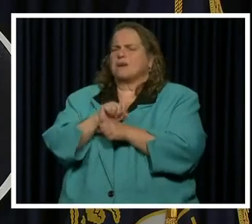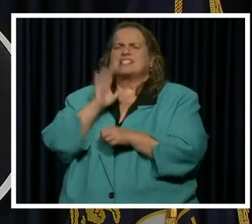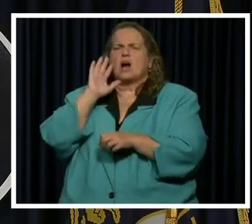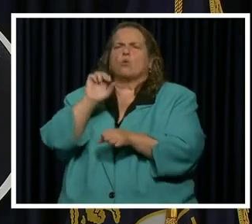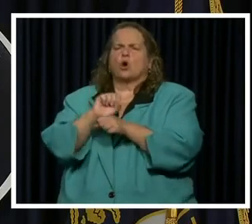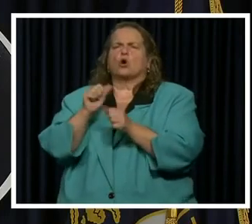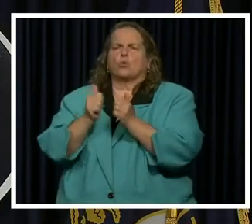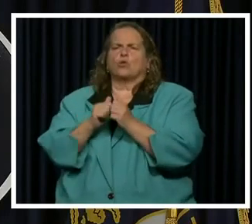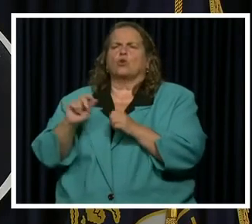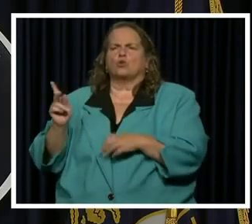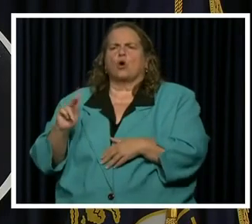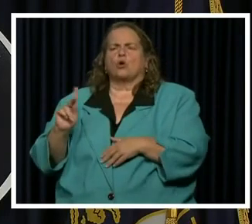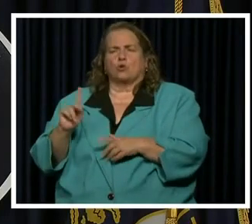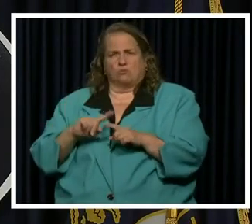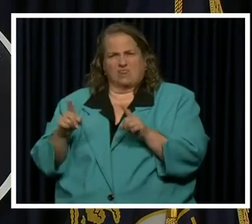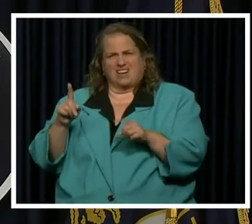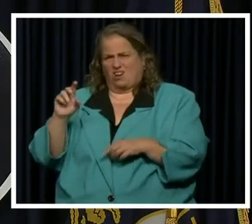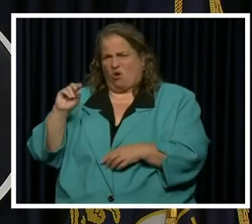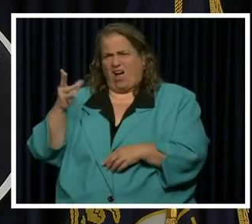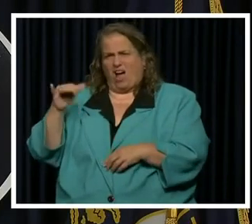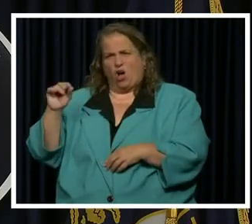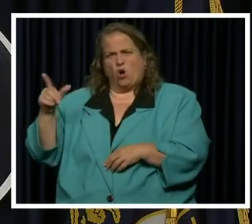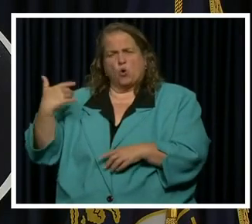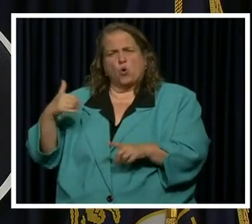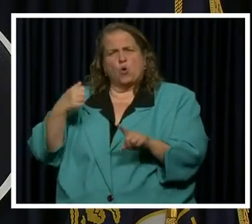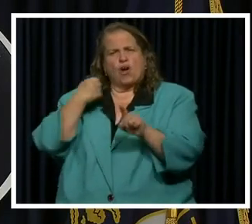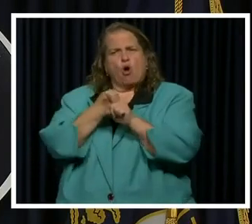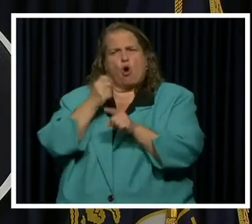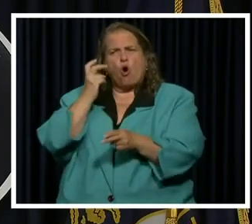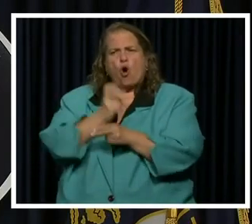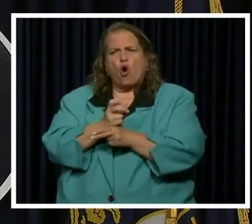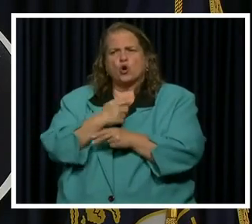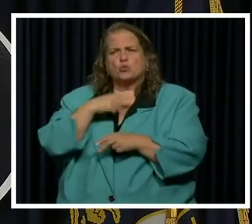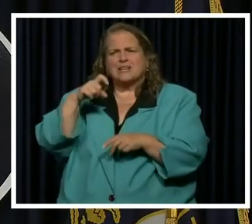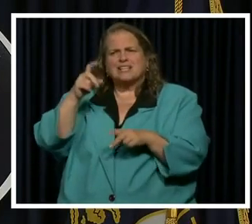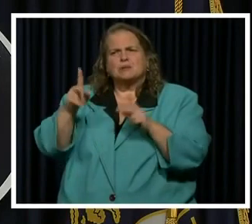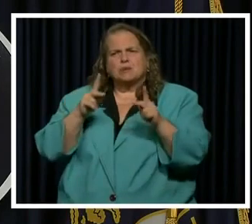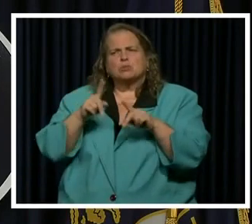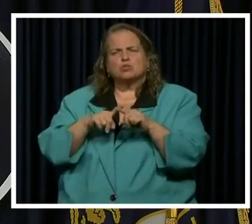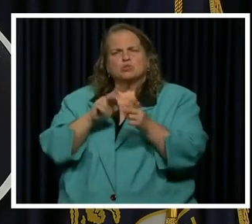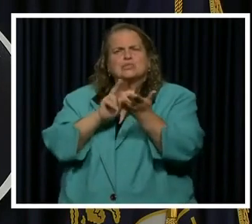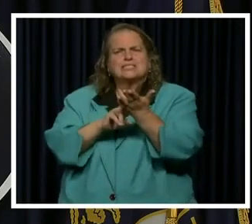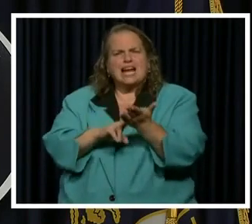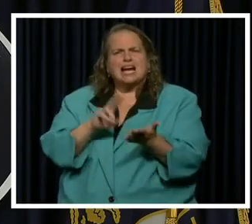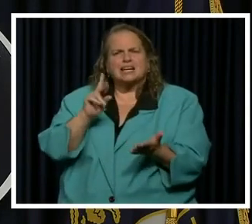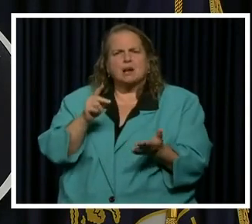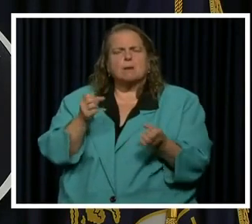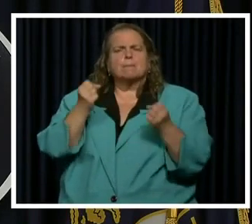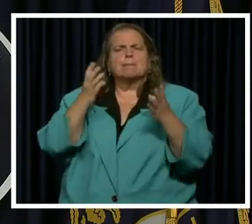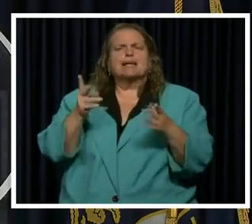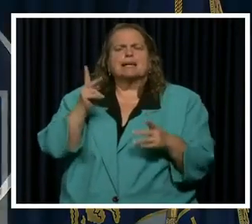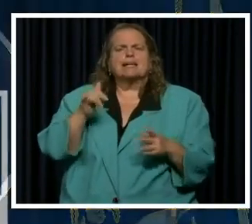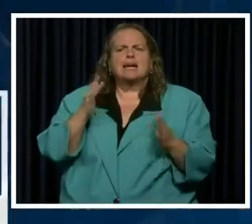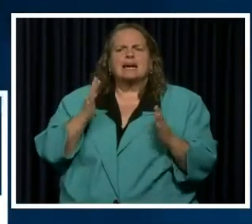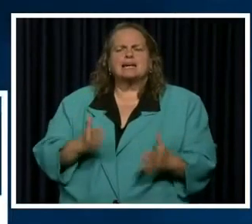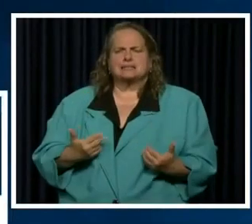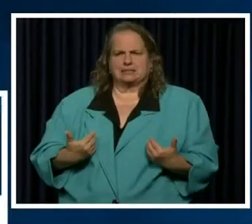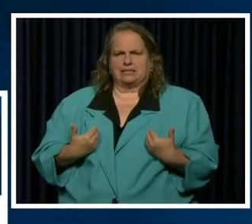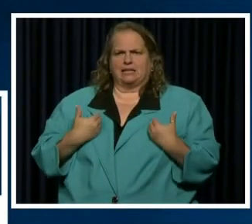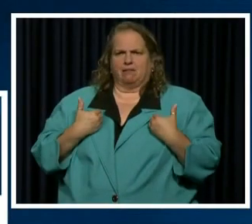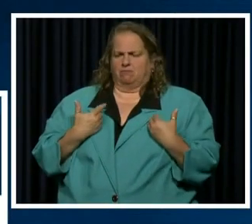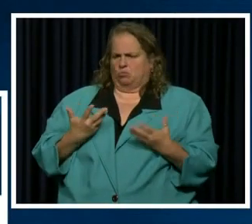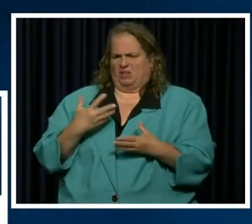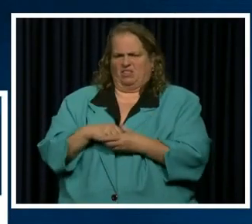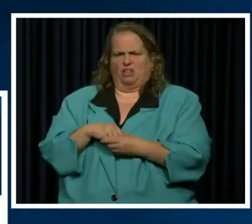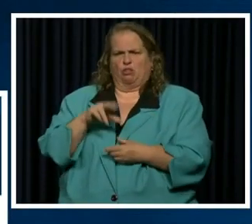this is an area that's been hit pretty hard. We just need people to sign up. And so many Kentuckians live within 30,